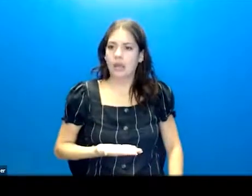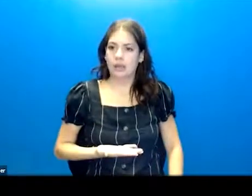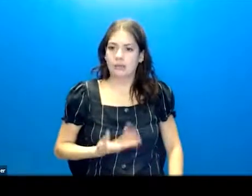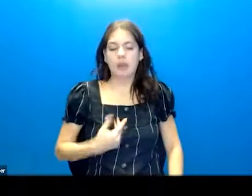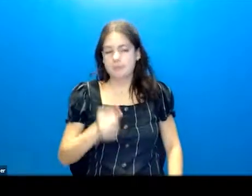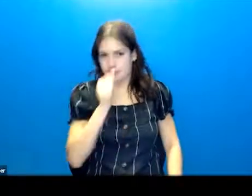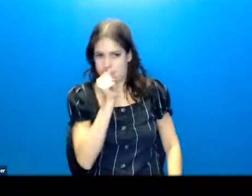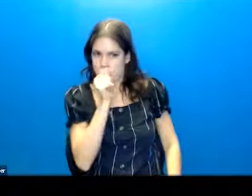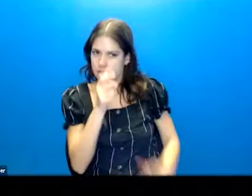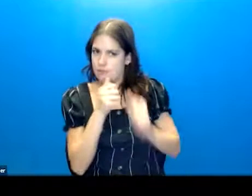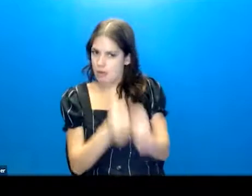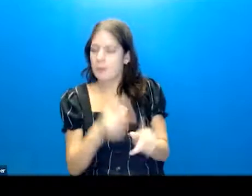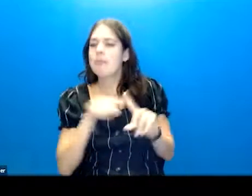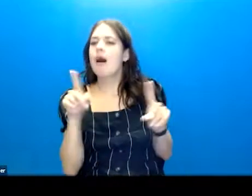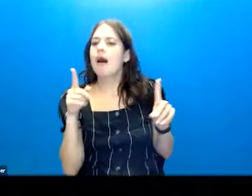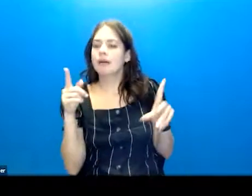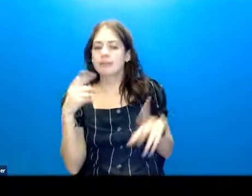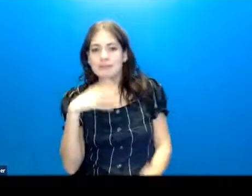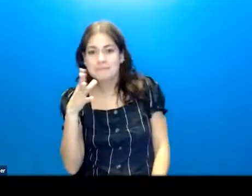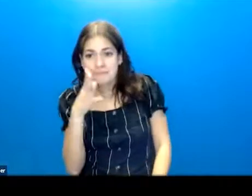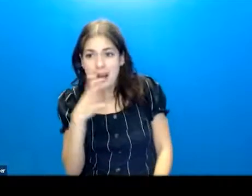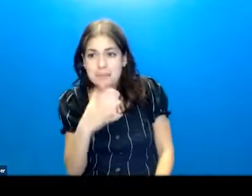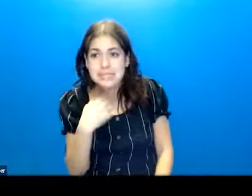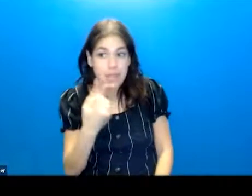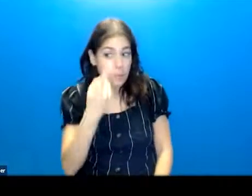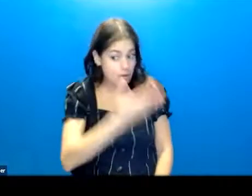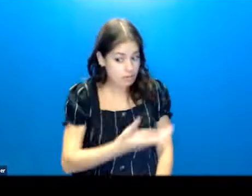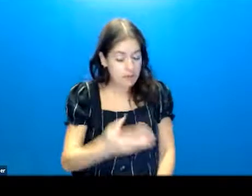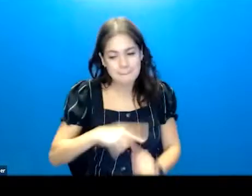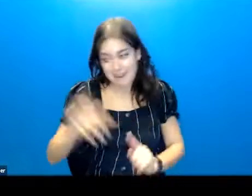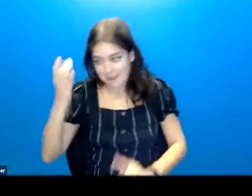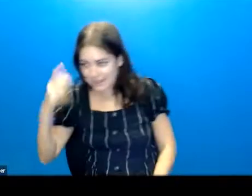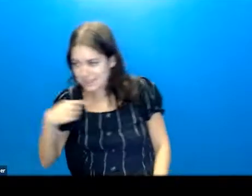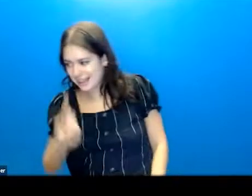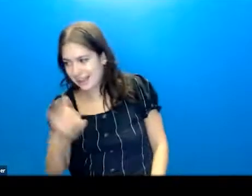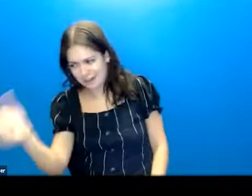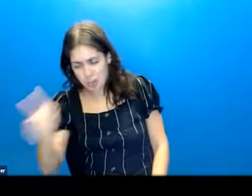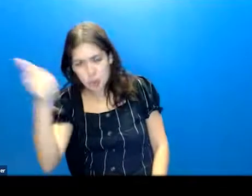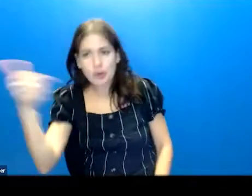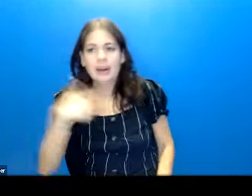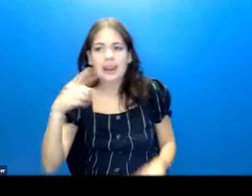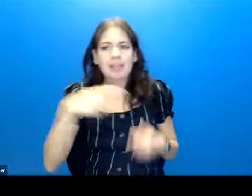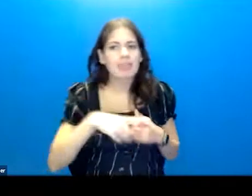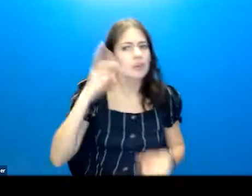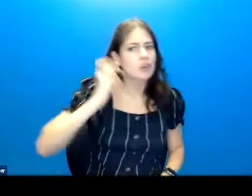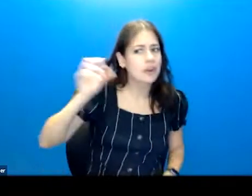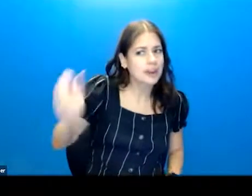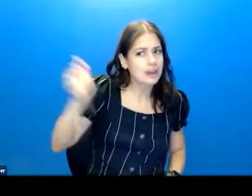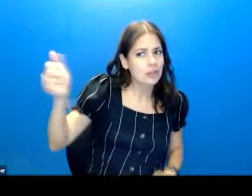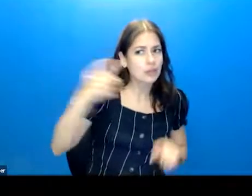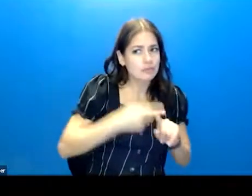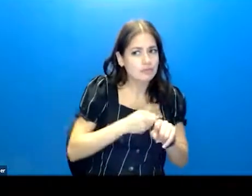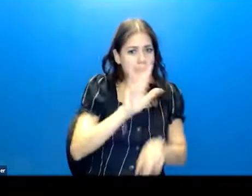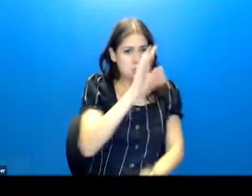confidentiality. But, you know, if mom is saying one thing, but cousin is saying something else, and then you're hearing something else from